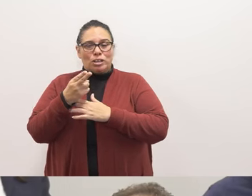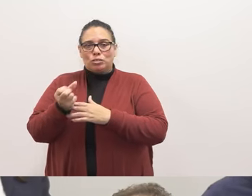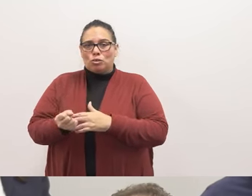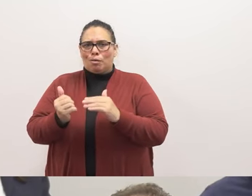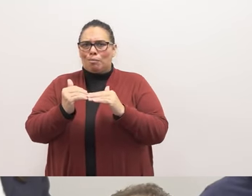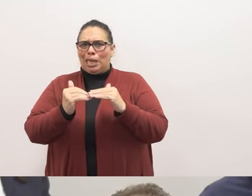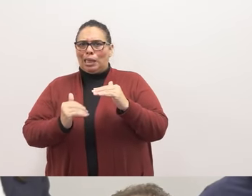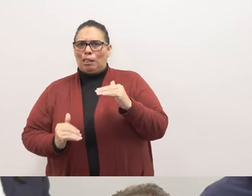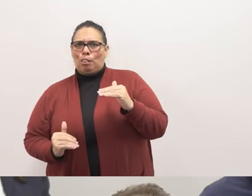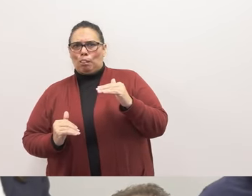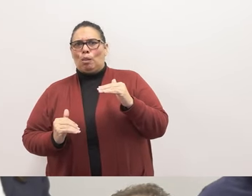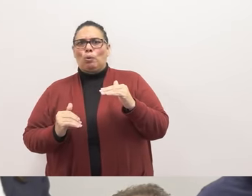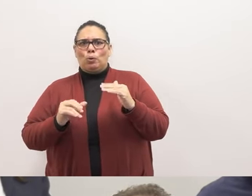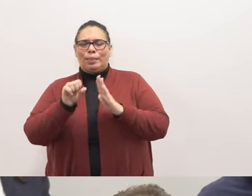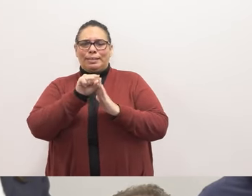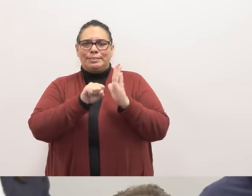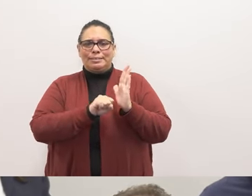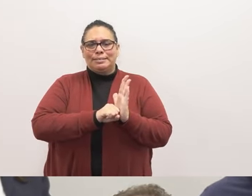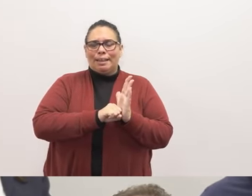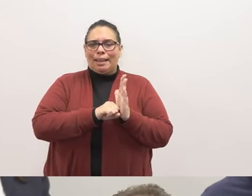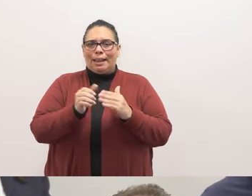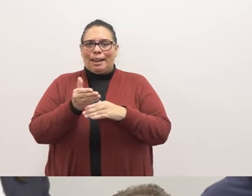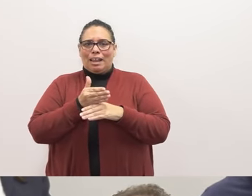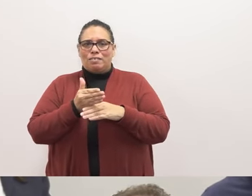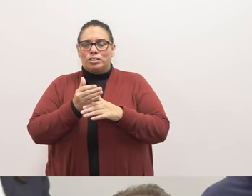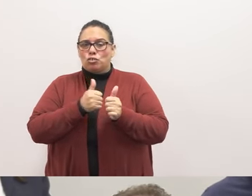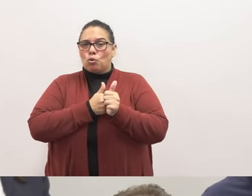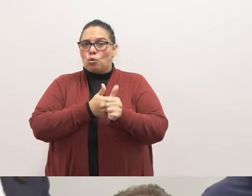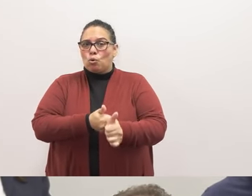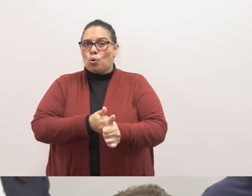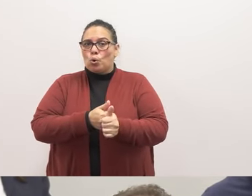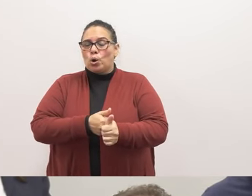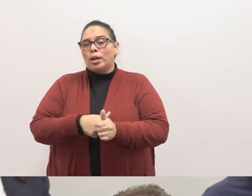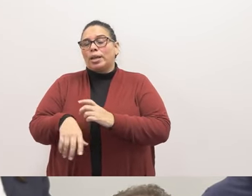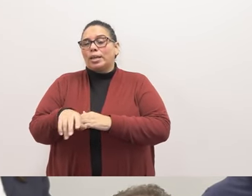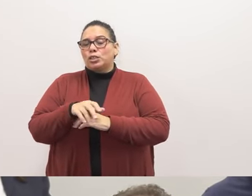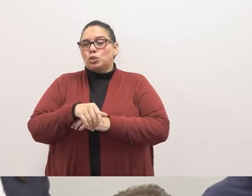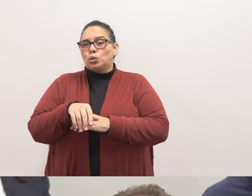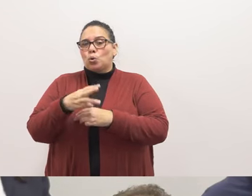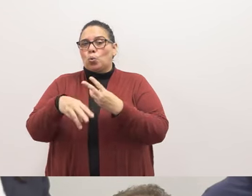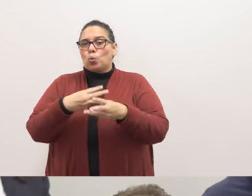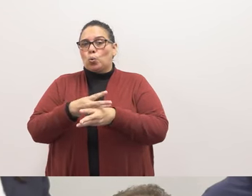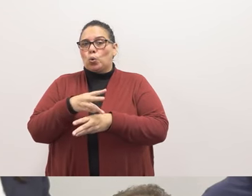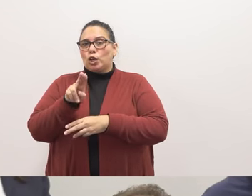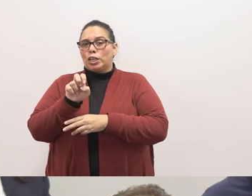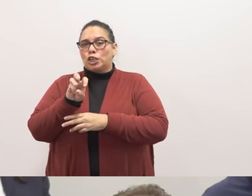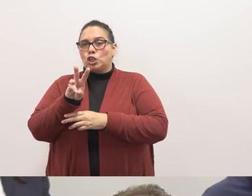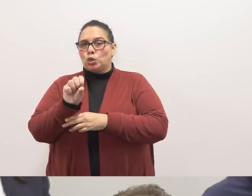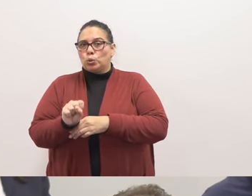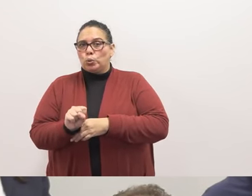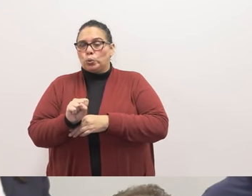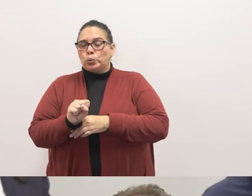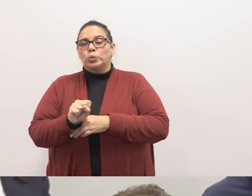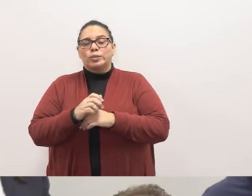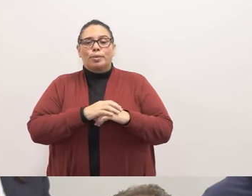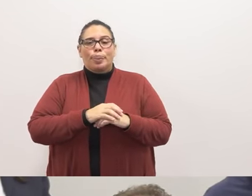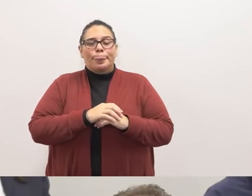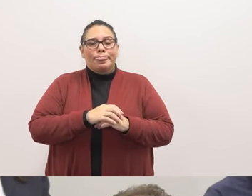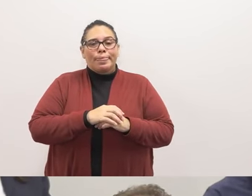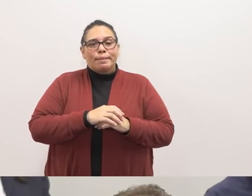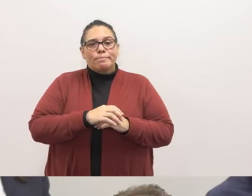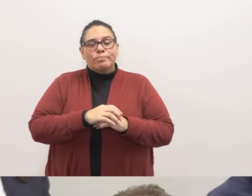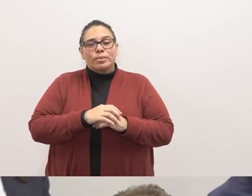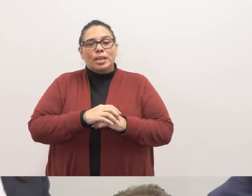in science proficiency, according to U.S. News & World Report. And our district specifically is 23% below the state standard for the same metric.